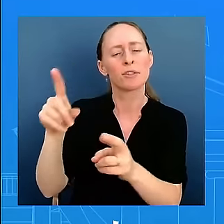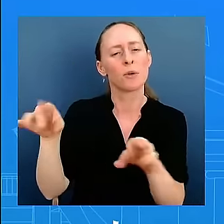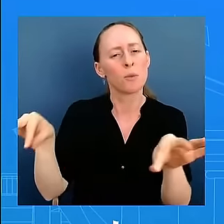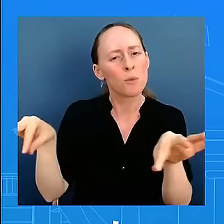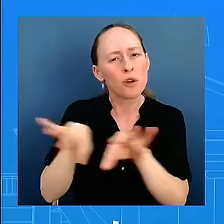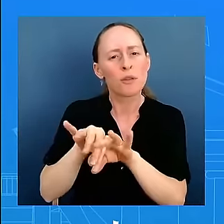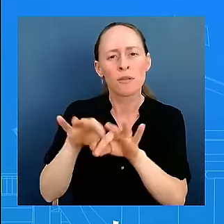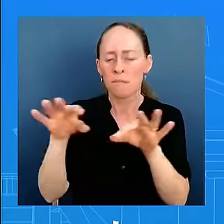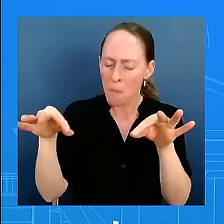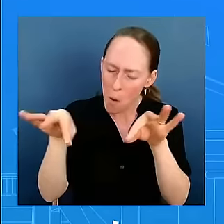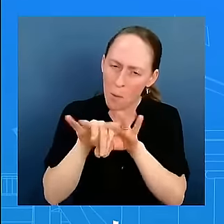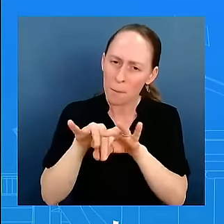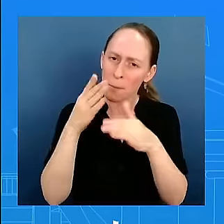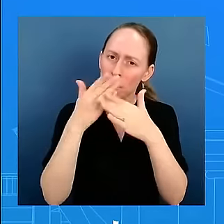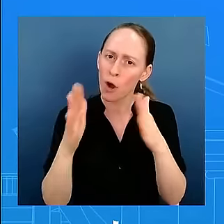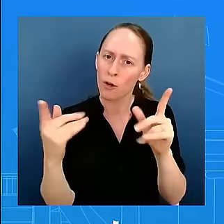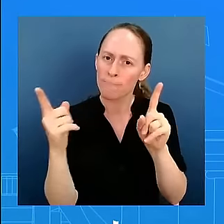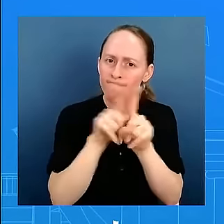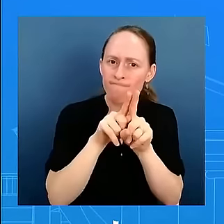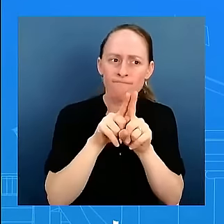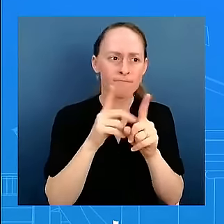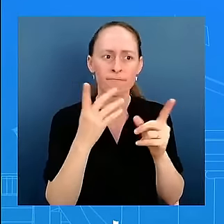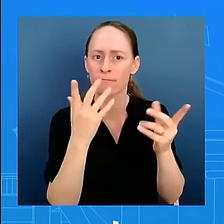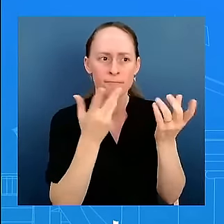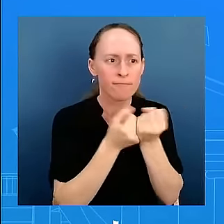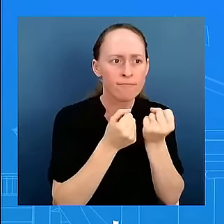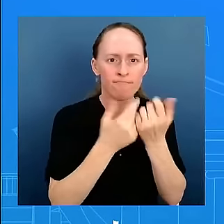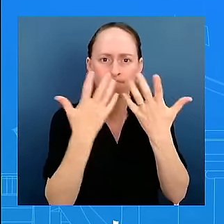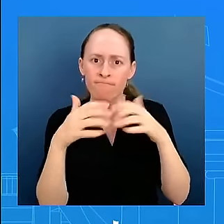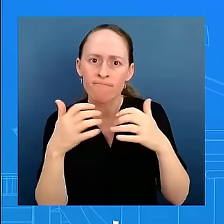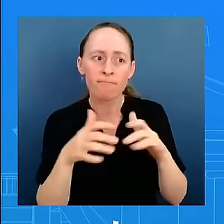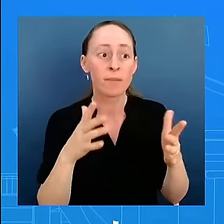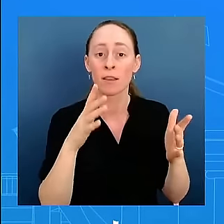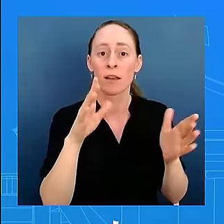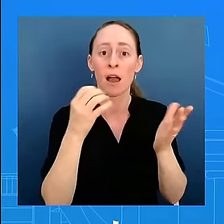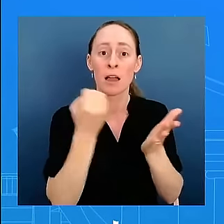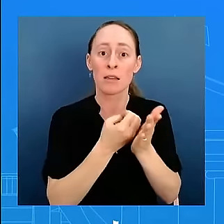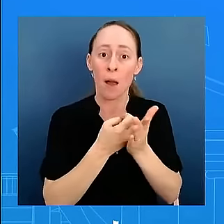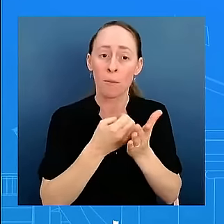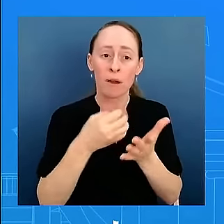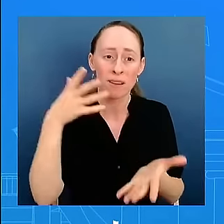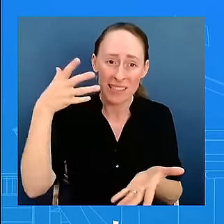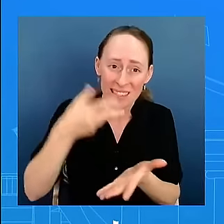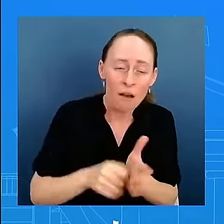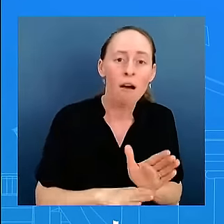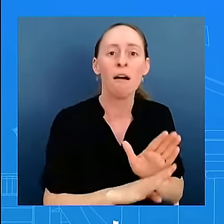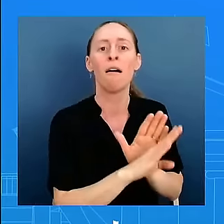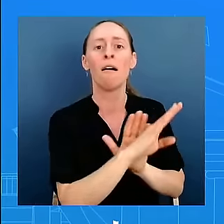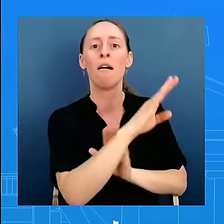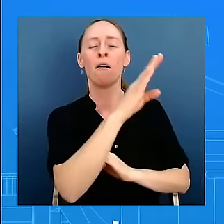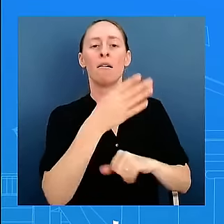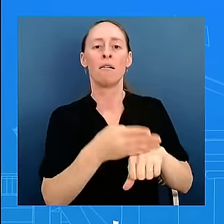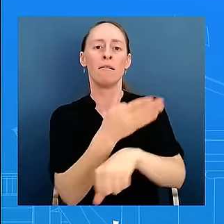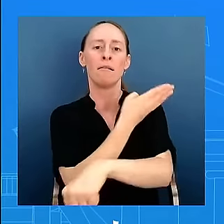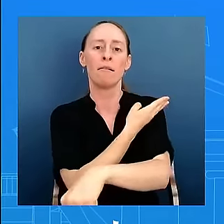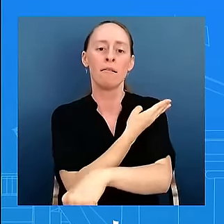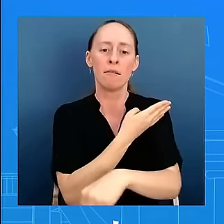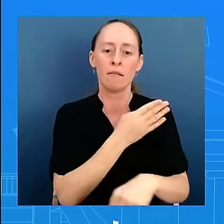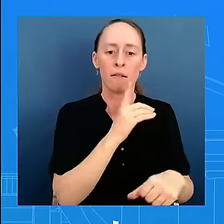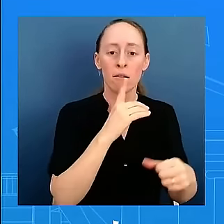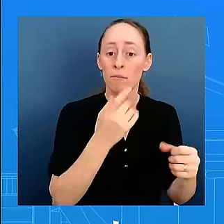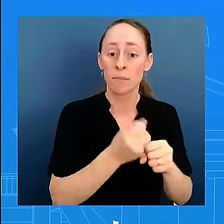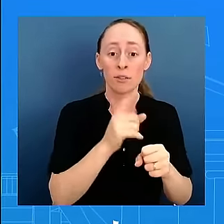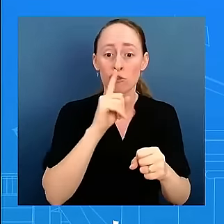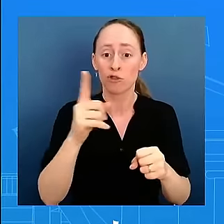restarted in making sure that uh uh that we deal with the pandemic and